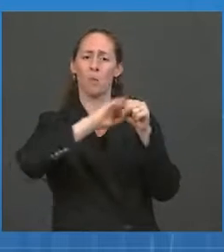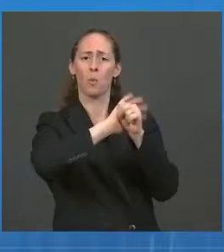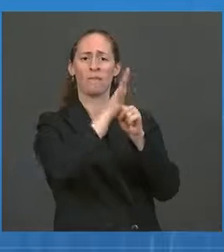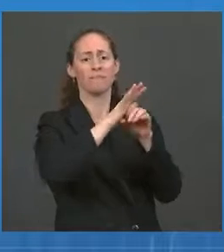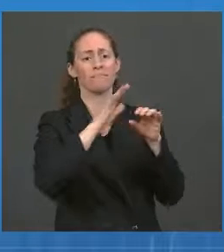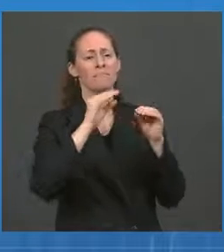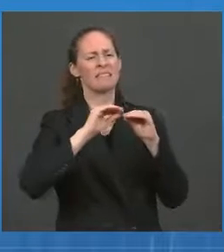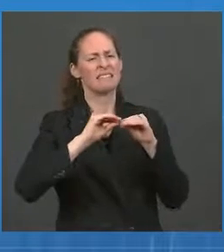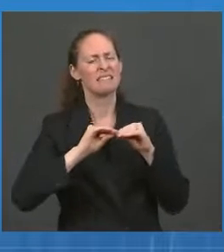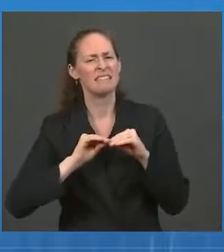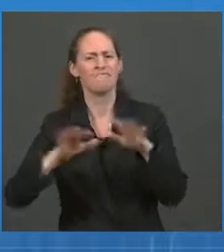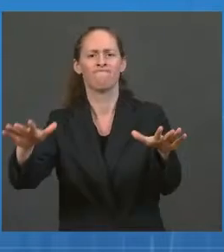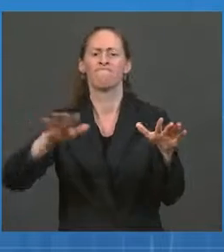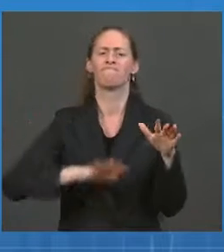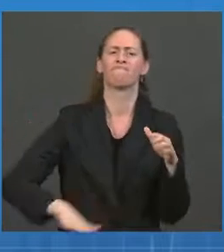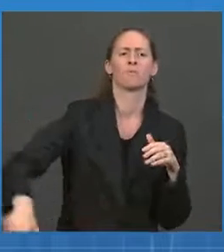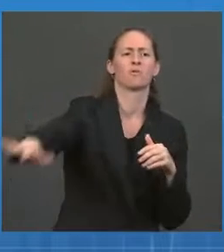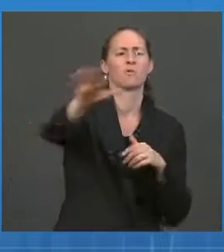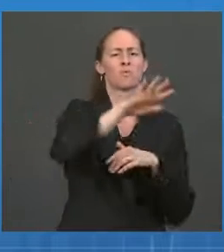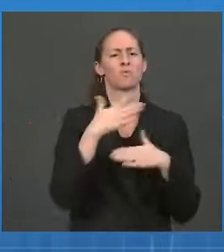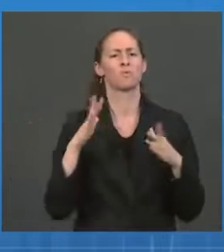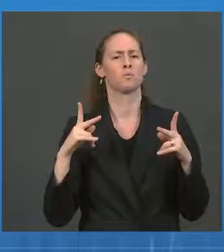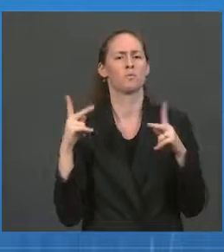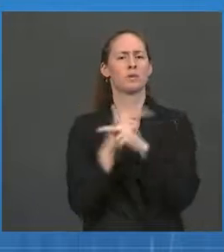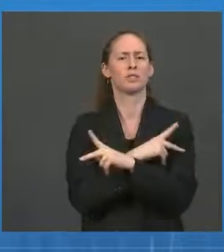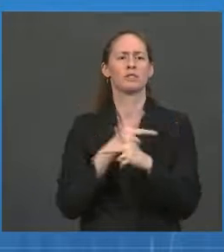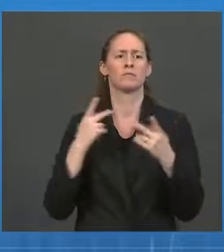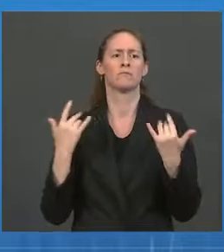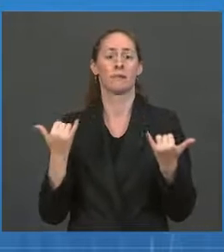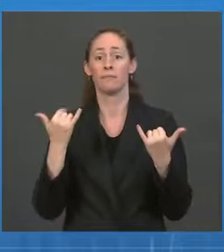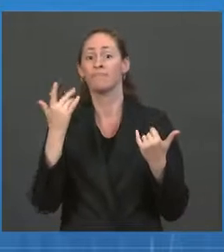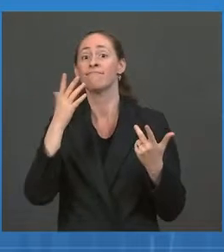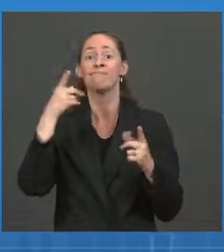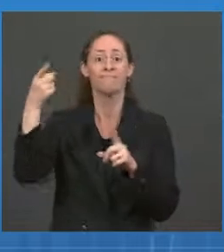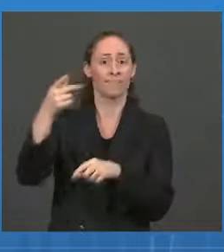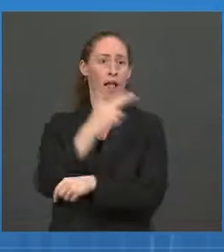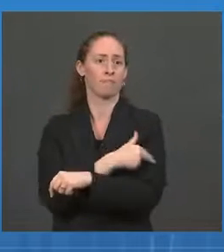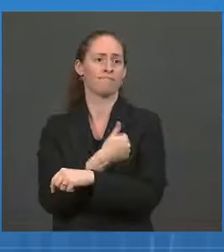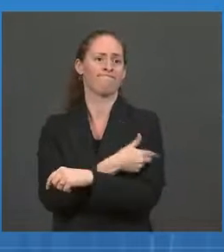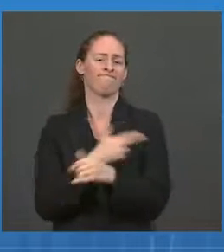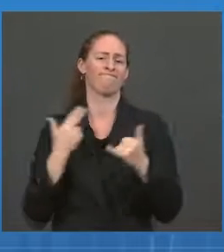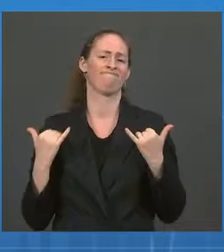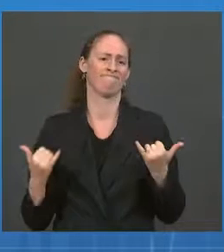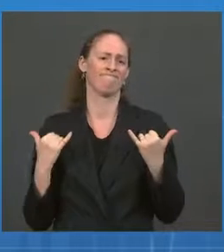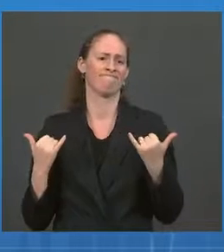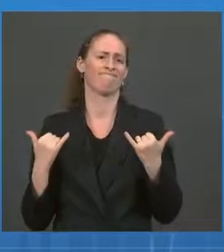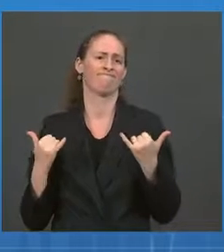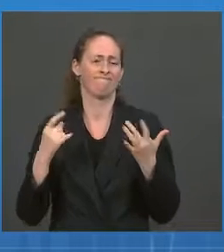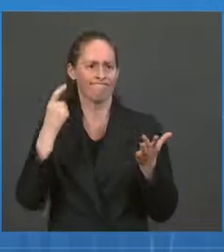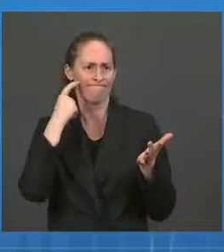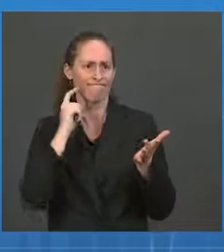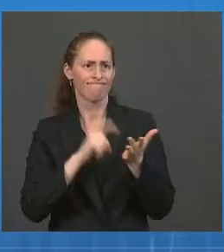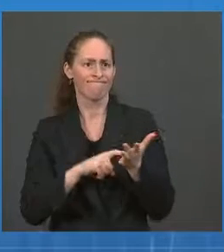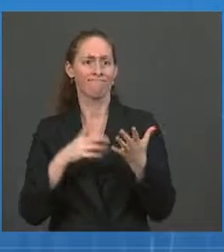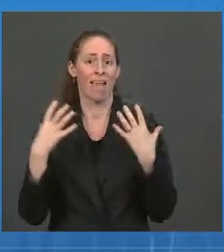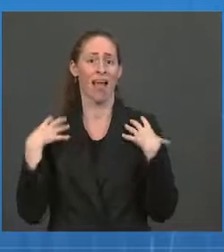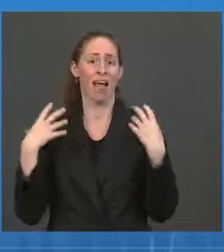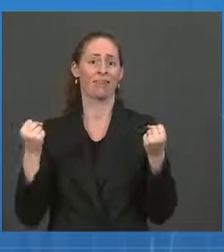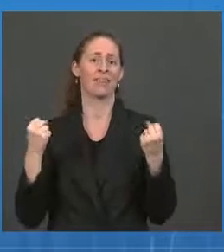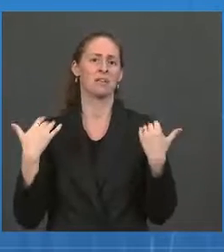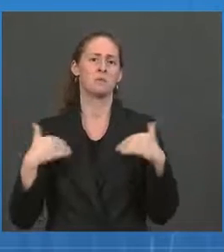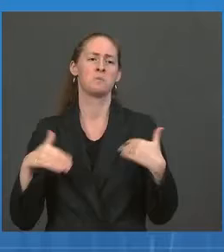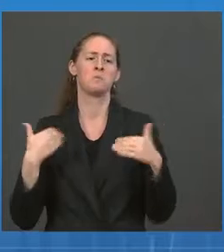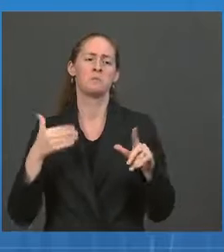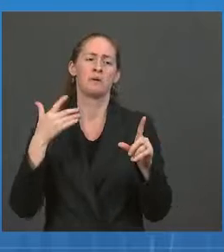infections during the pandemic, reversing key national progress made prior to 2020. Just last week,